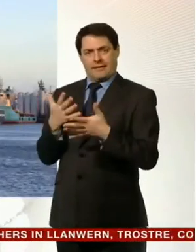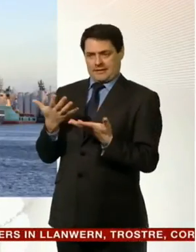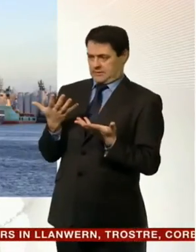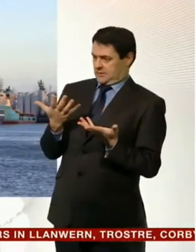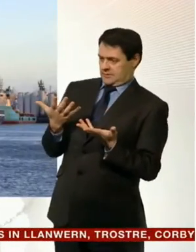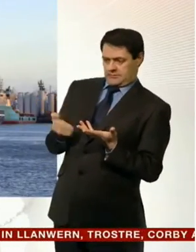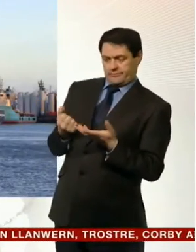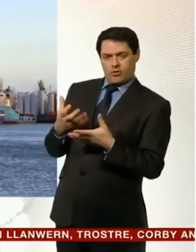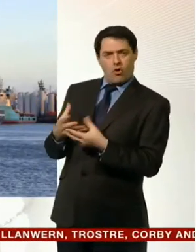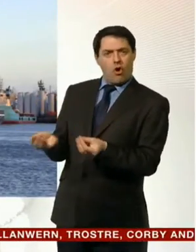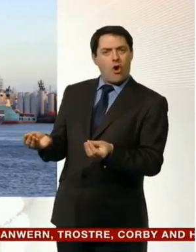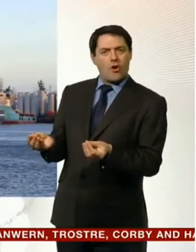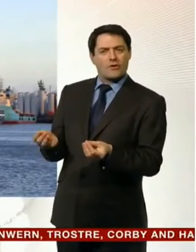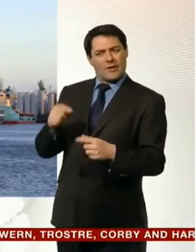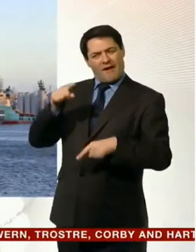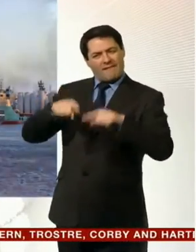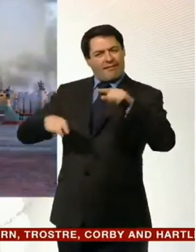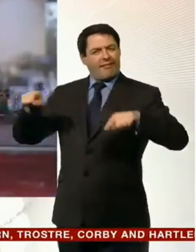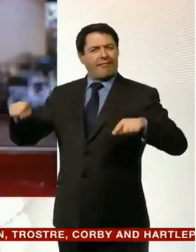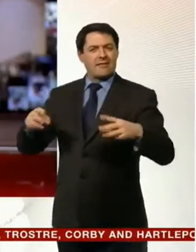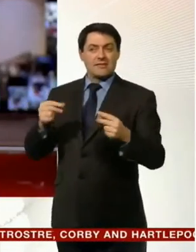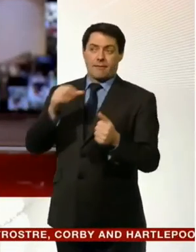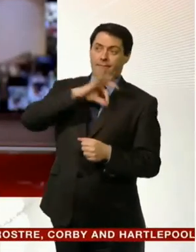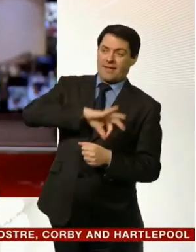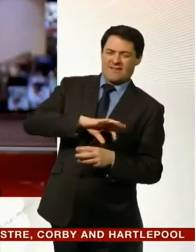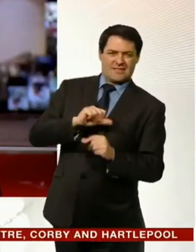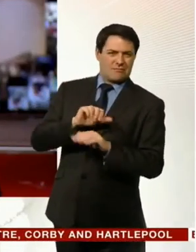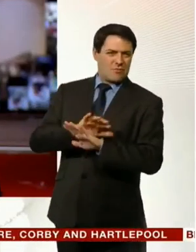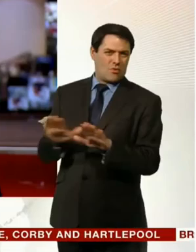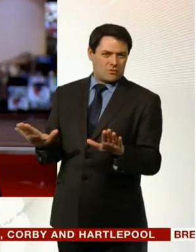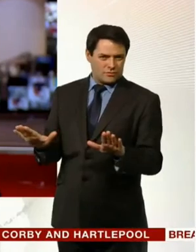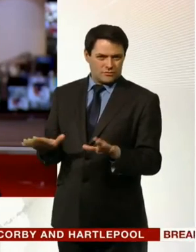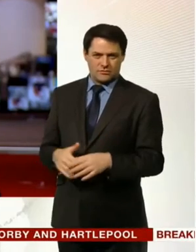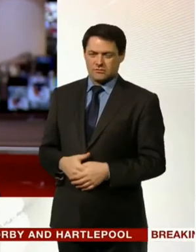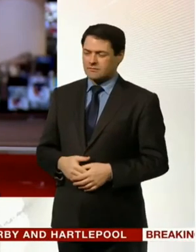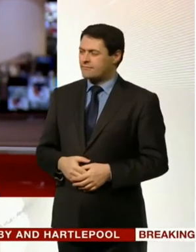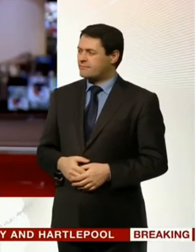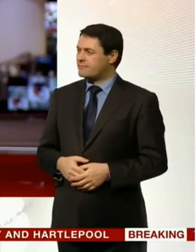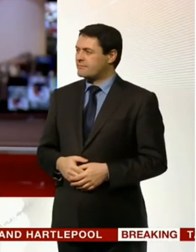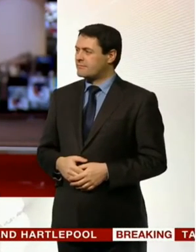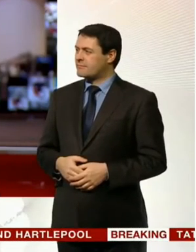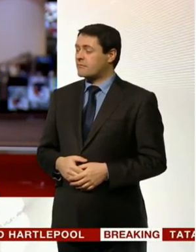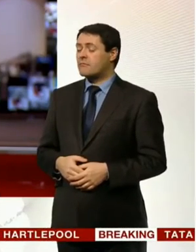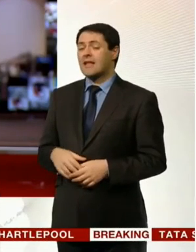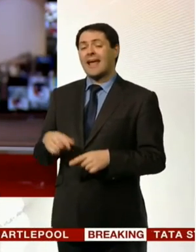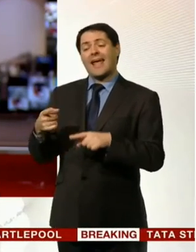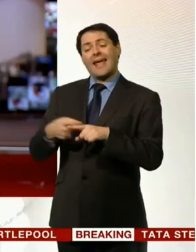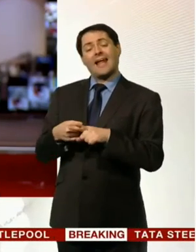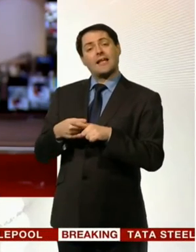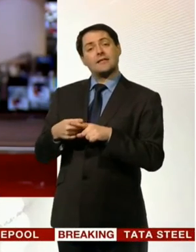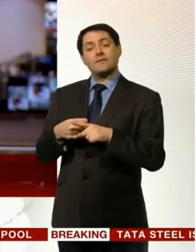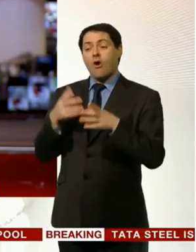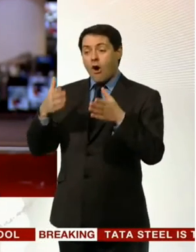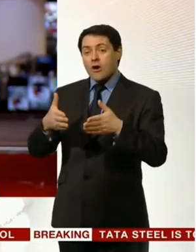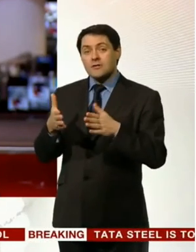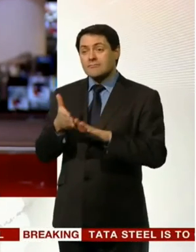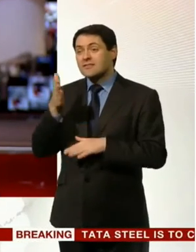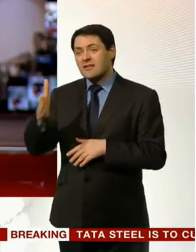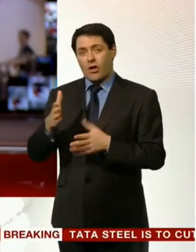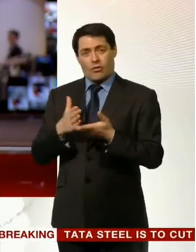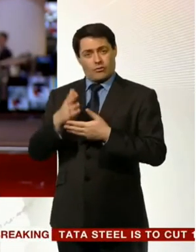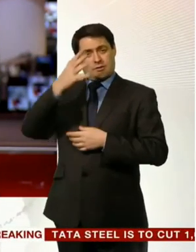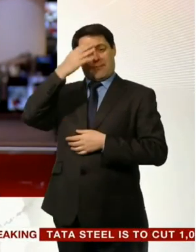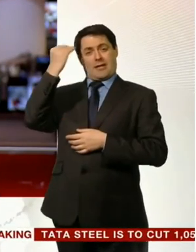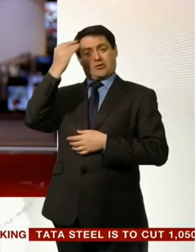Simon Gompertz BBC news dementia patients admitted to hospitals in England play Russian roulette with their